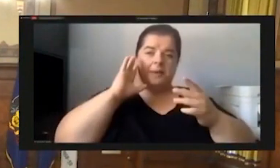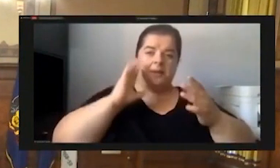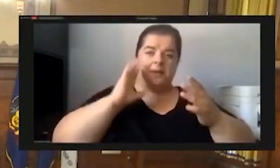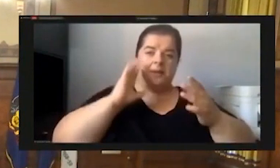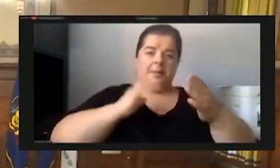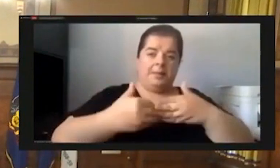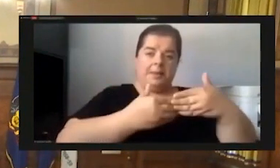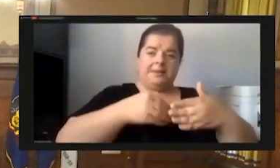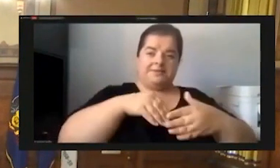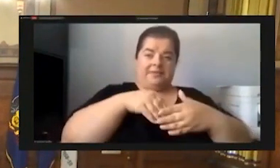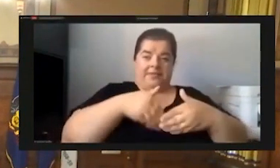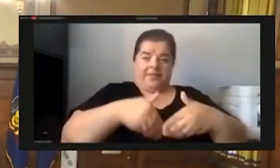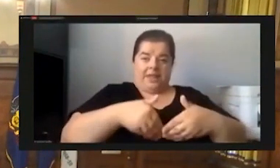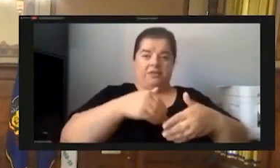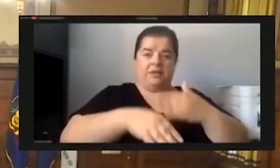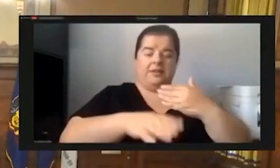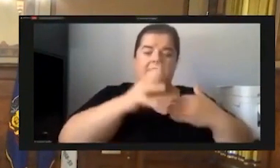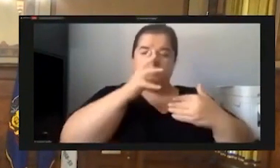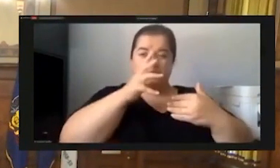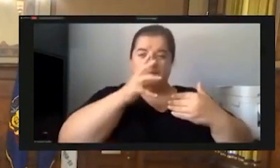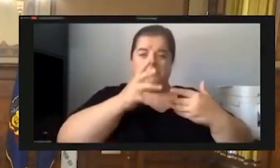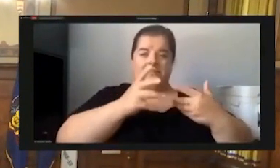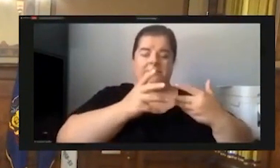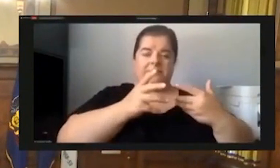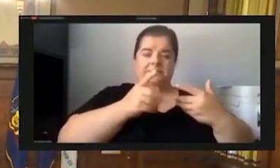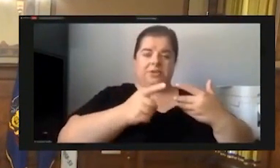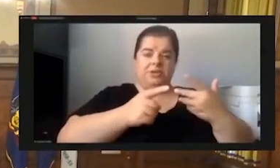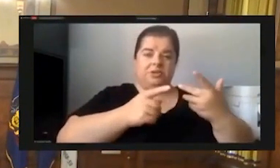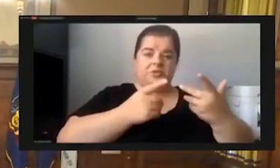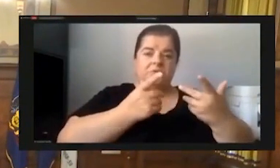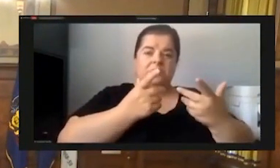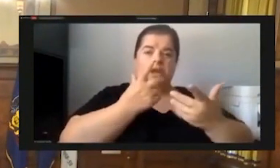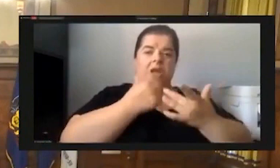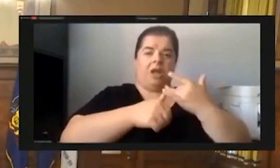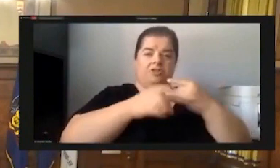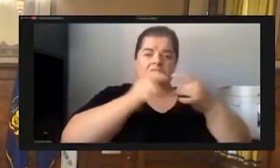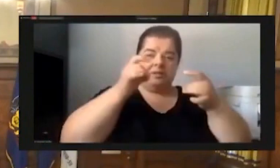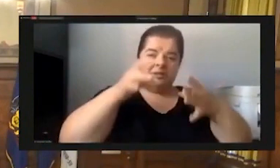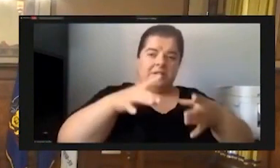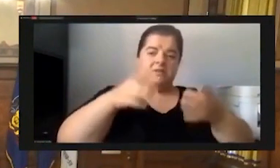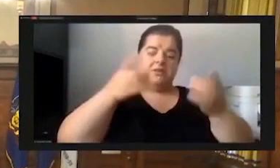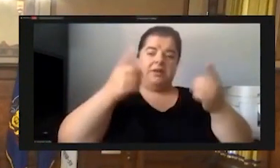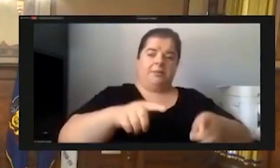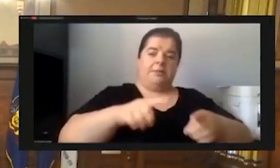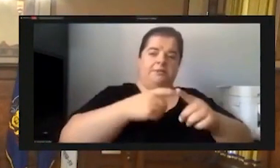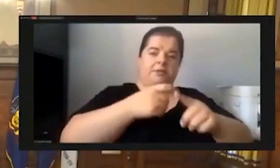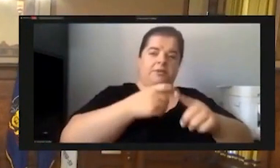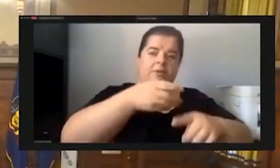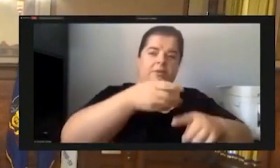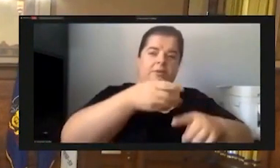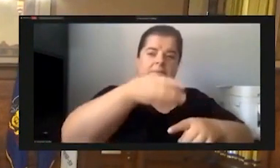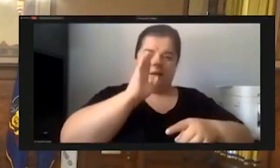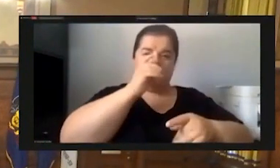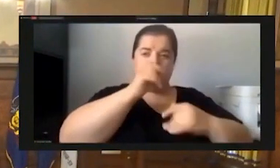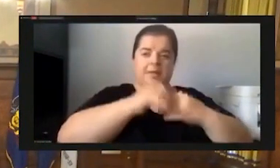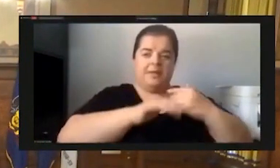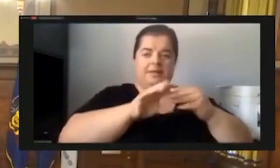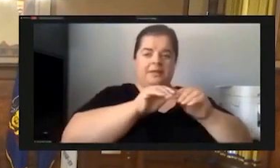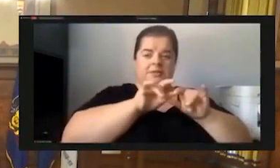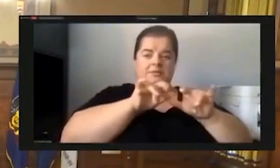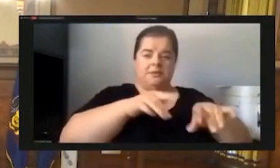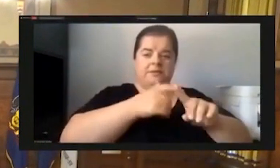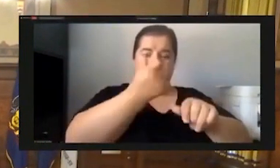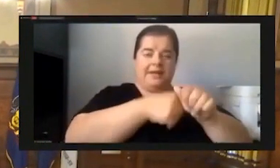the womb of their mothers and you stand under the wrath of God. The blood that is spilled out from every